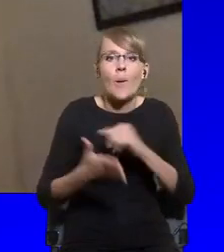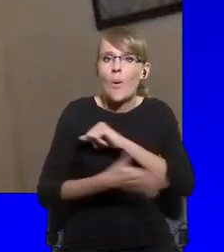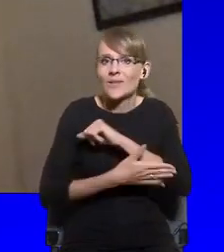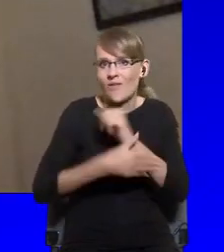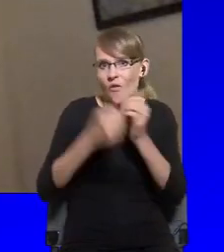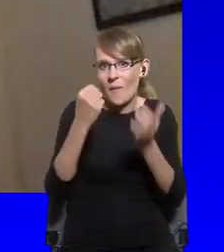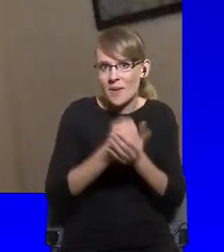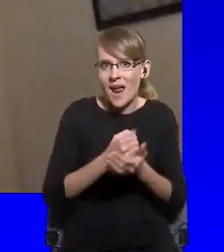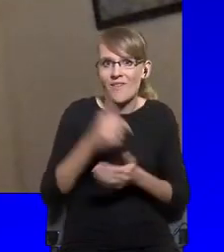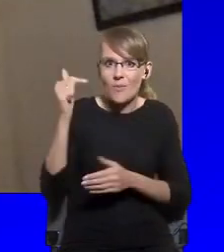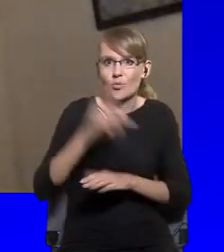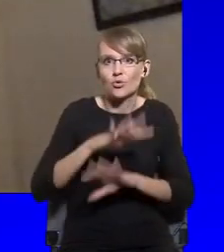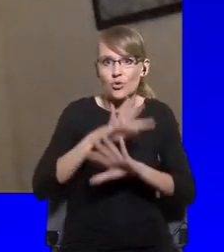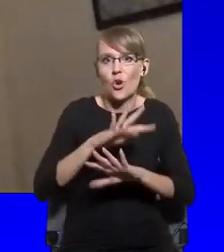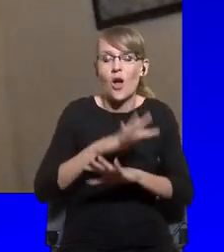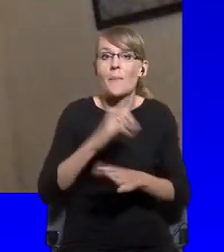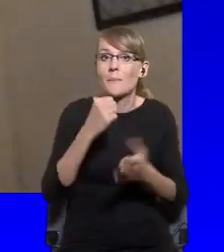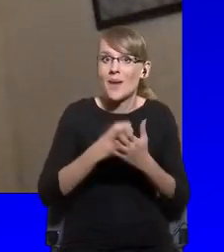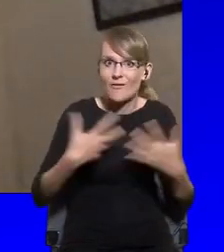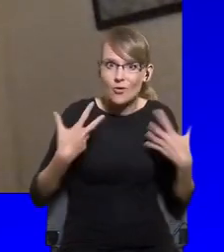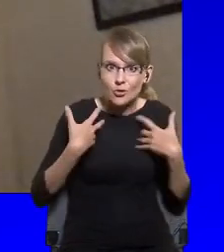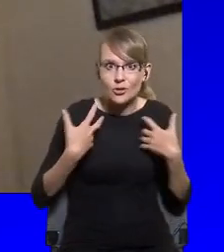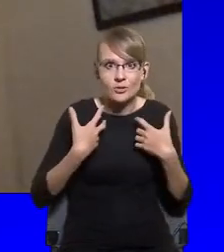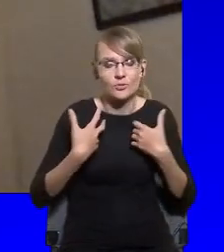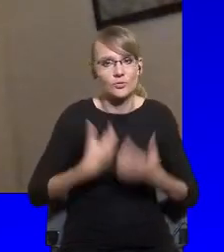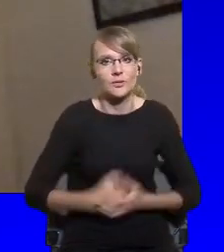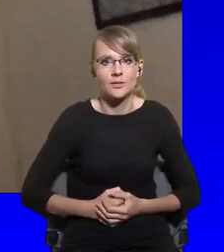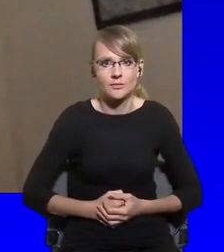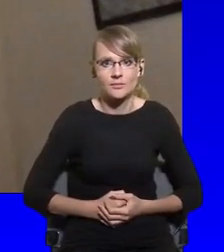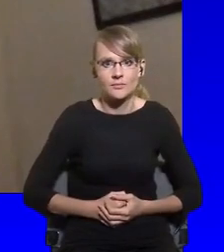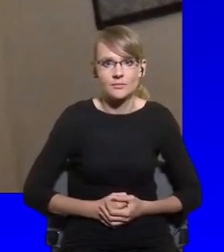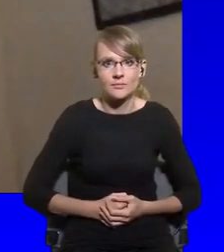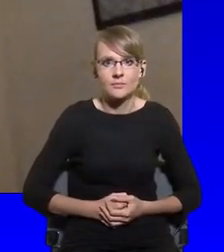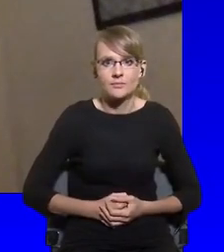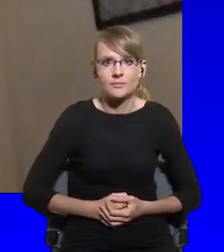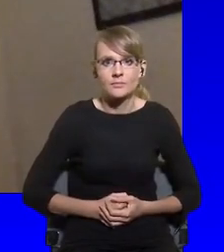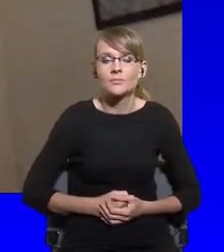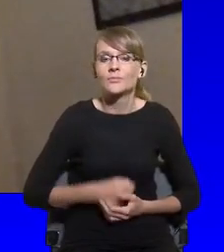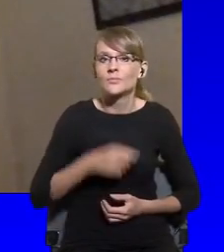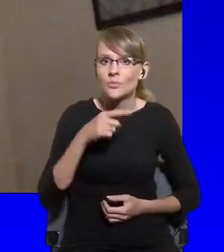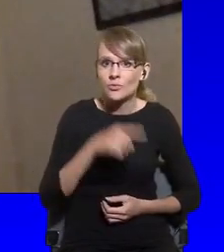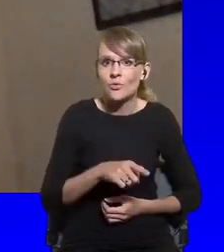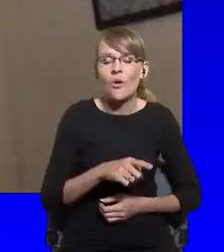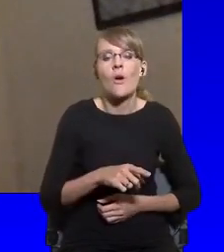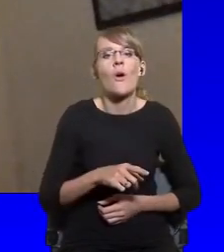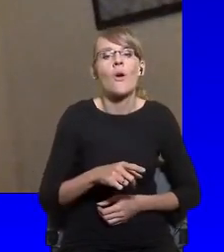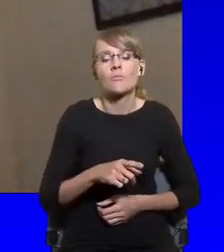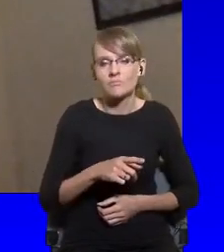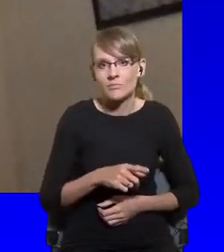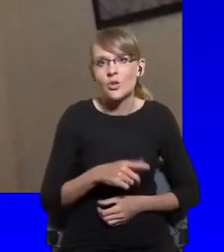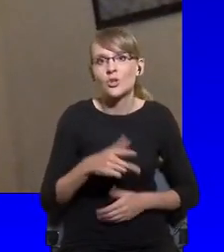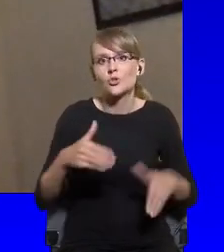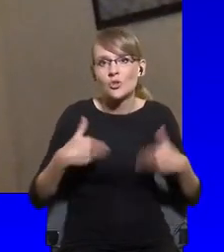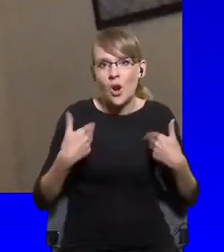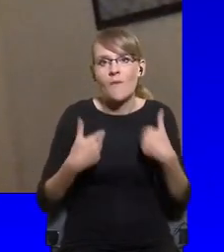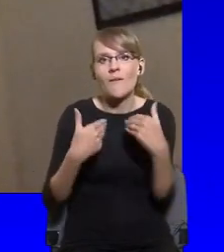And that is an important and a healthy lesson which I think COVID has taught us. So I kind of end up